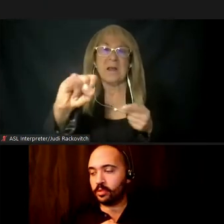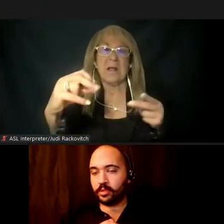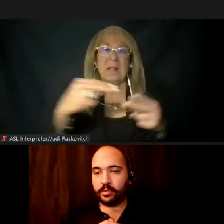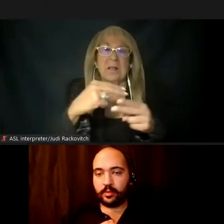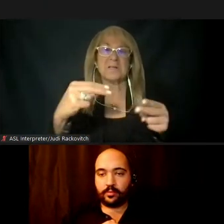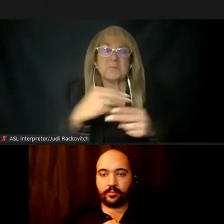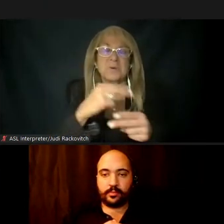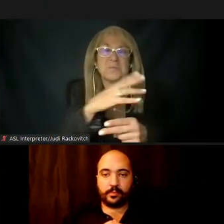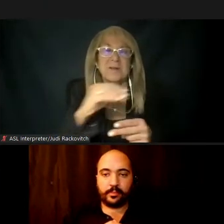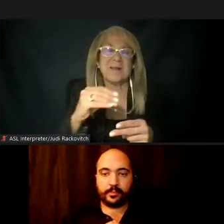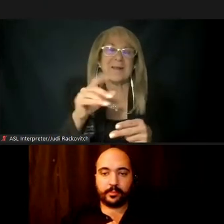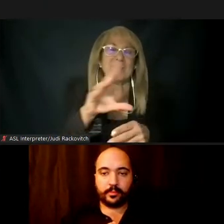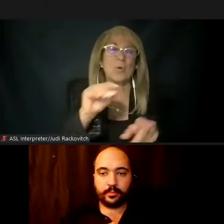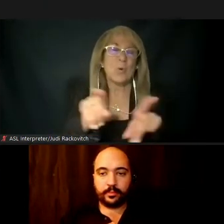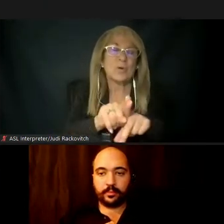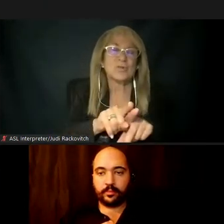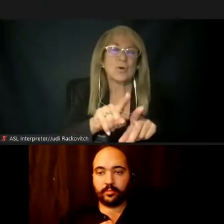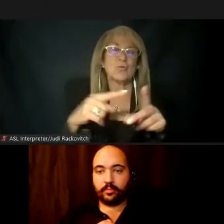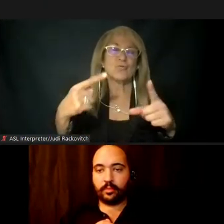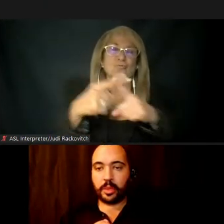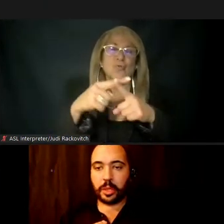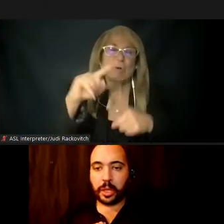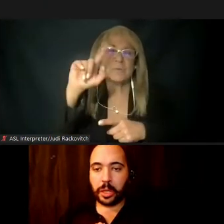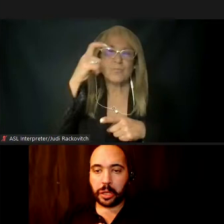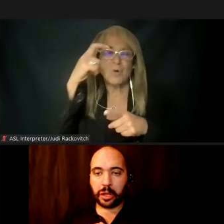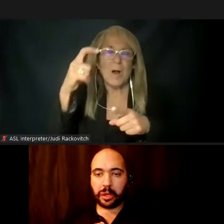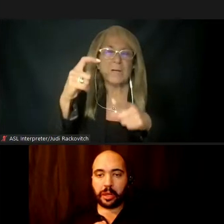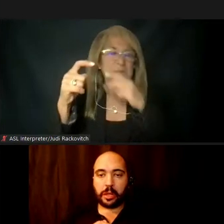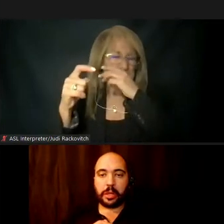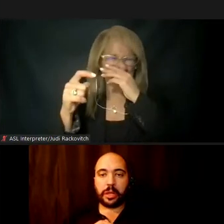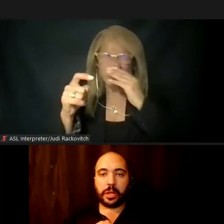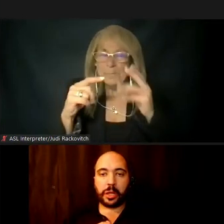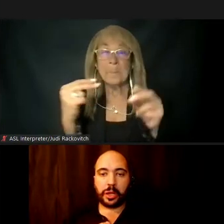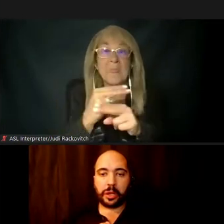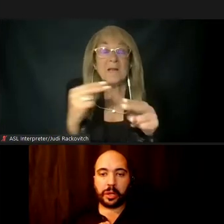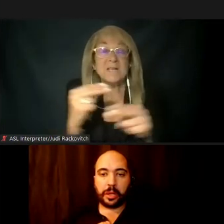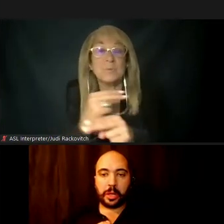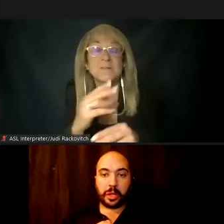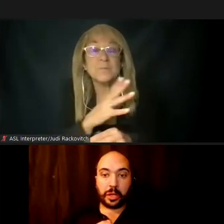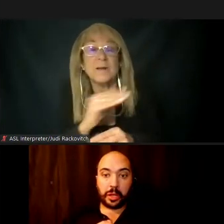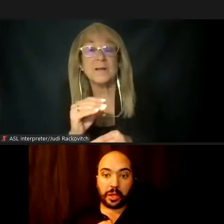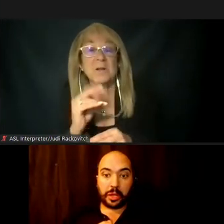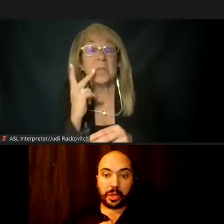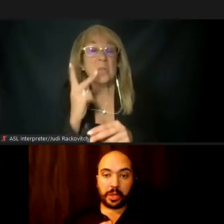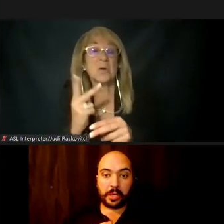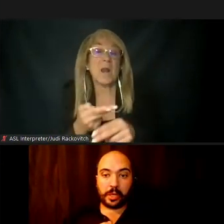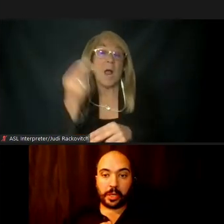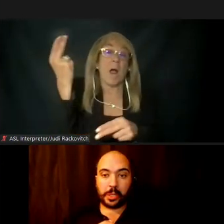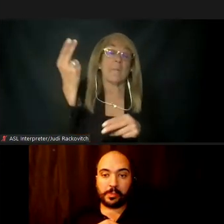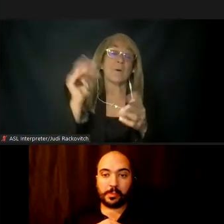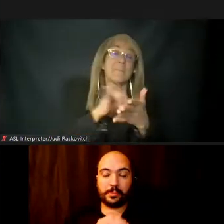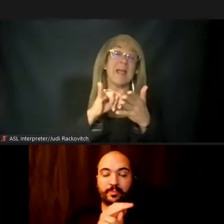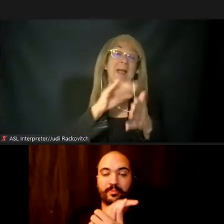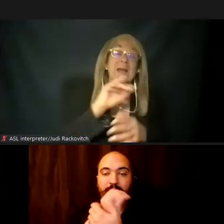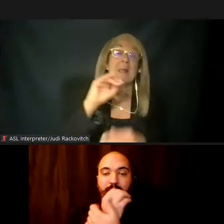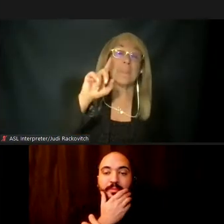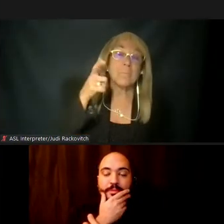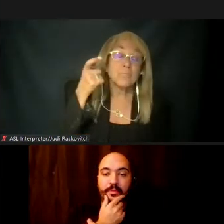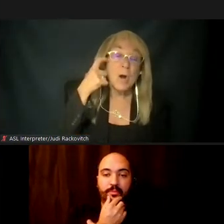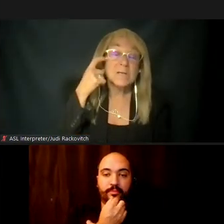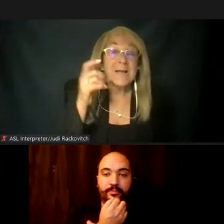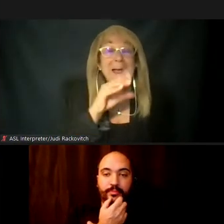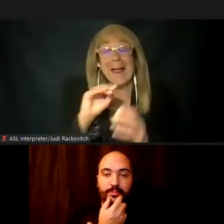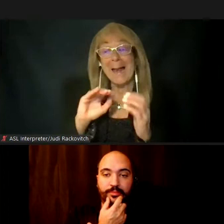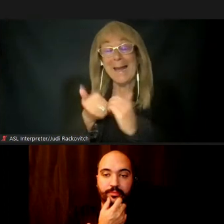Cross Bronx Expressway. We will look closely at the extent of increases in parts of Staten Island, Brooklyn, Upper Manhattan, and the Bronx, and whether they could result in